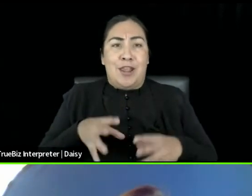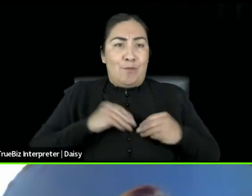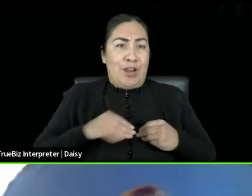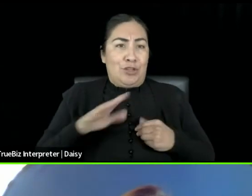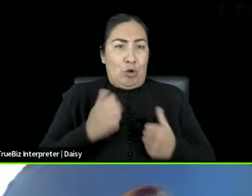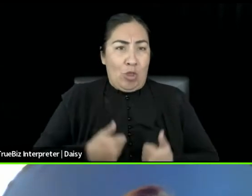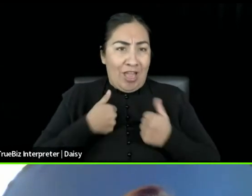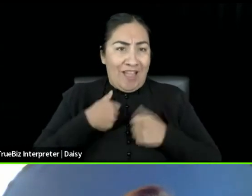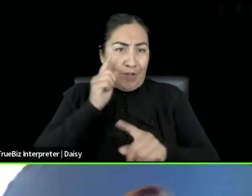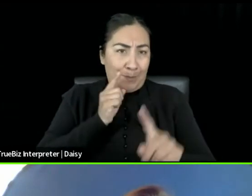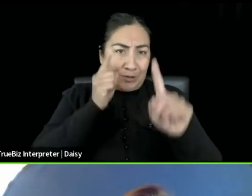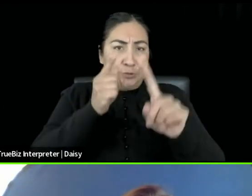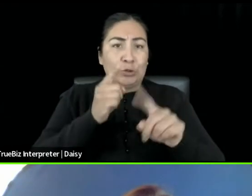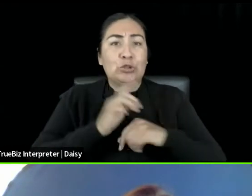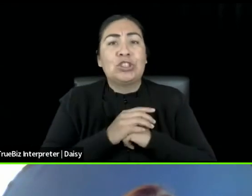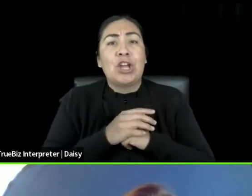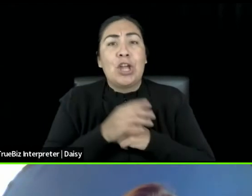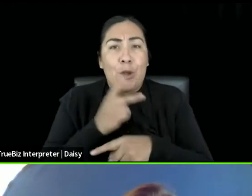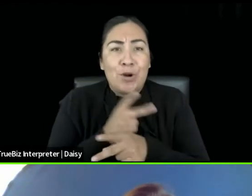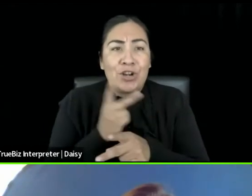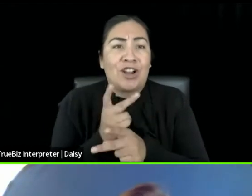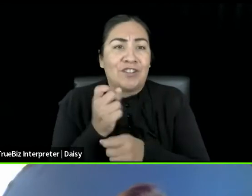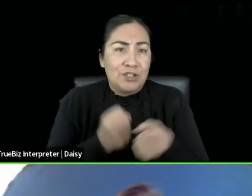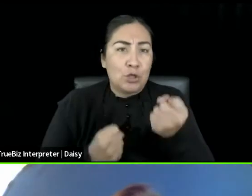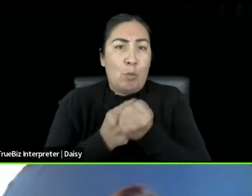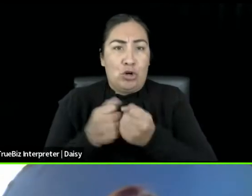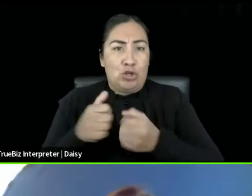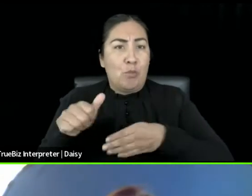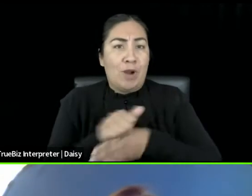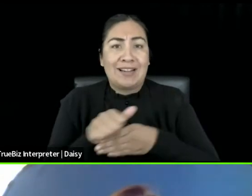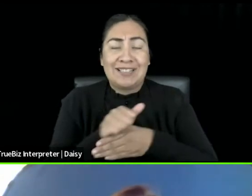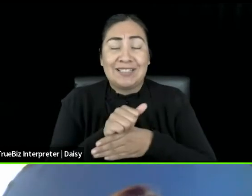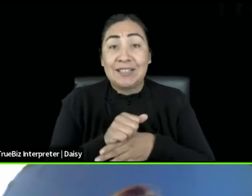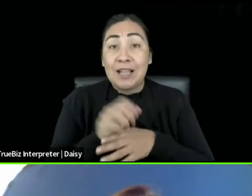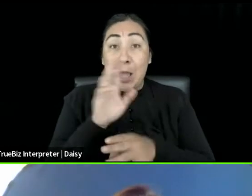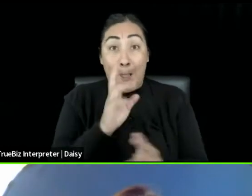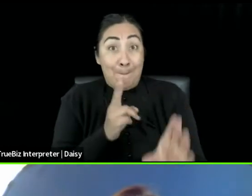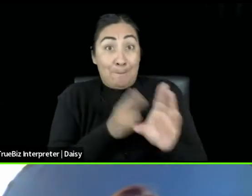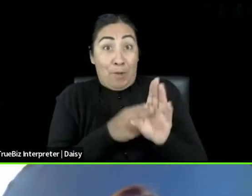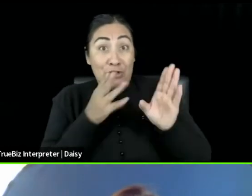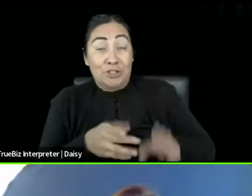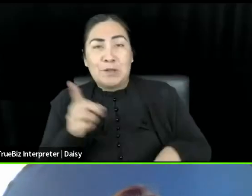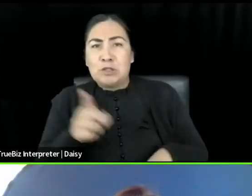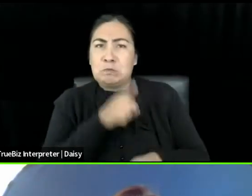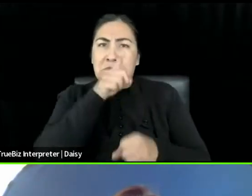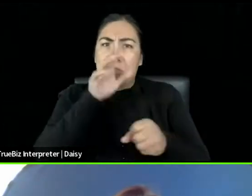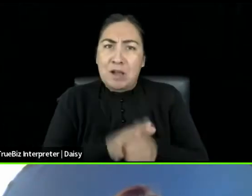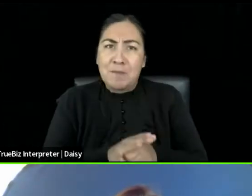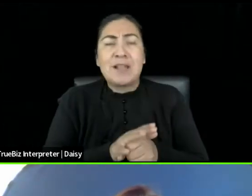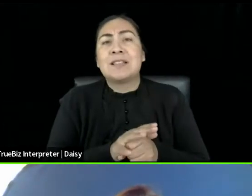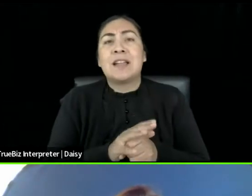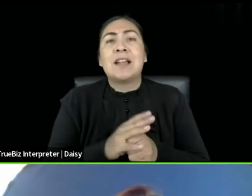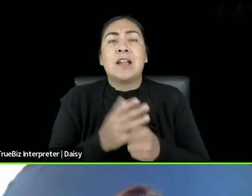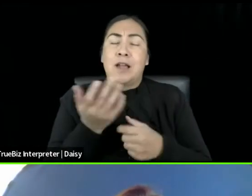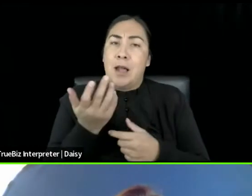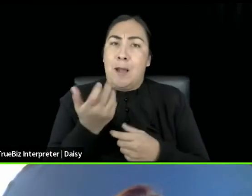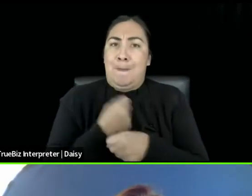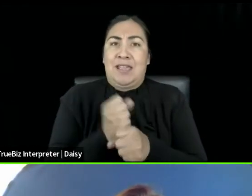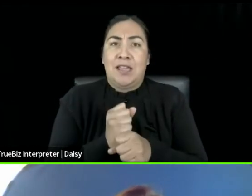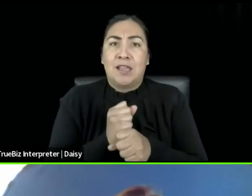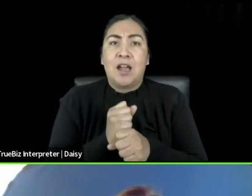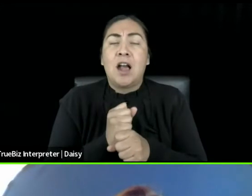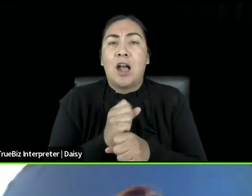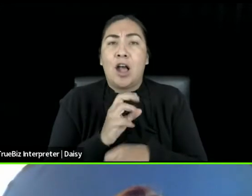supportive practices. As a session participant, you commit with us to creating a transgender and non-binary affirming space.